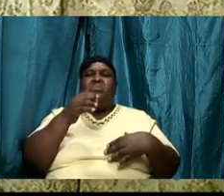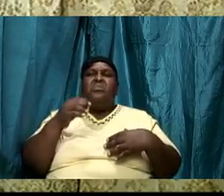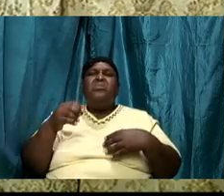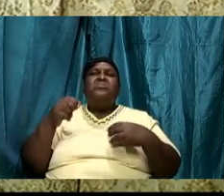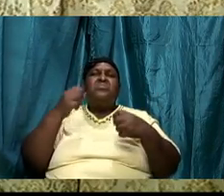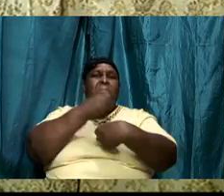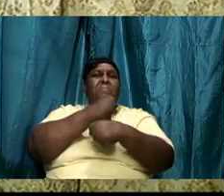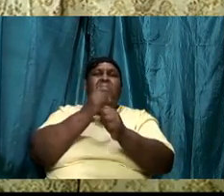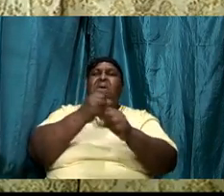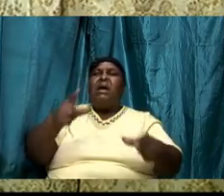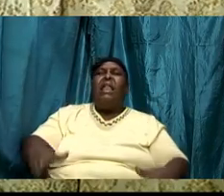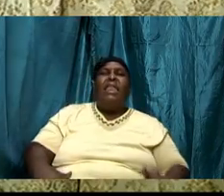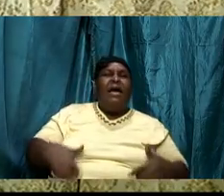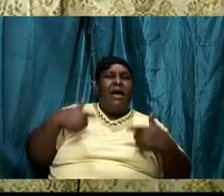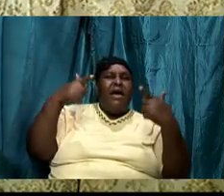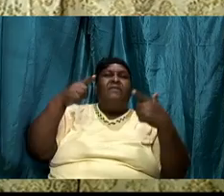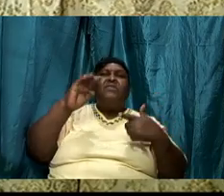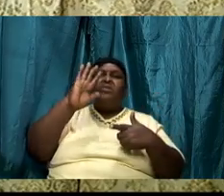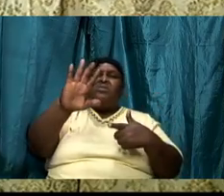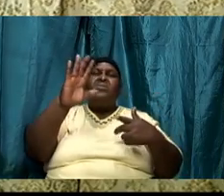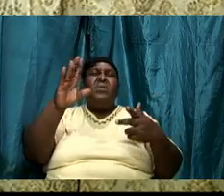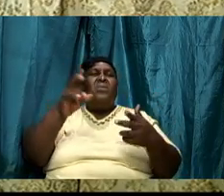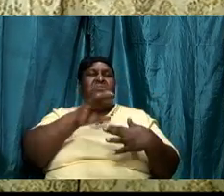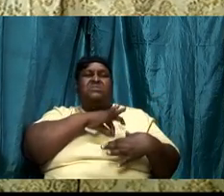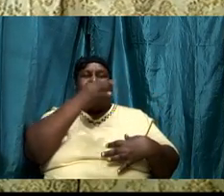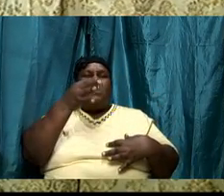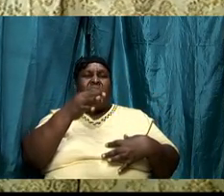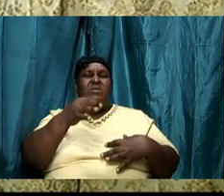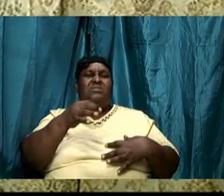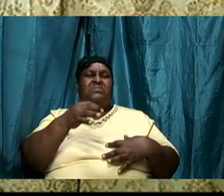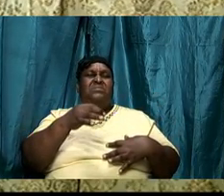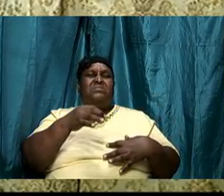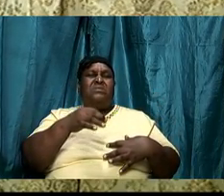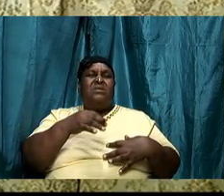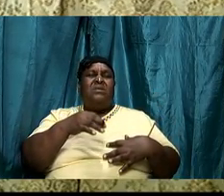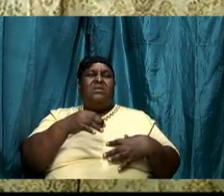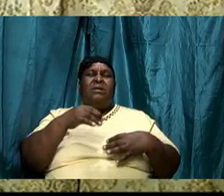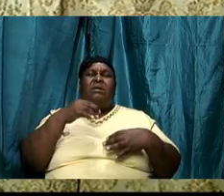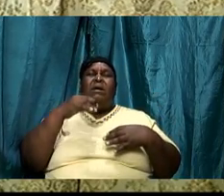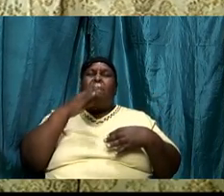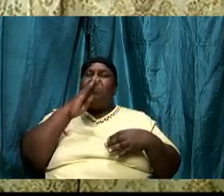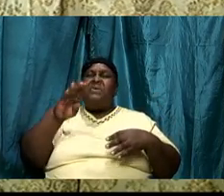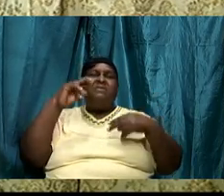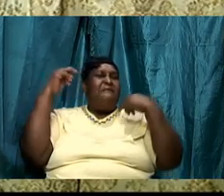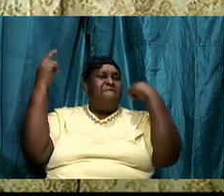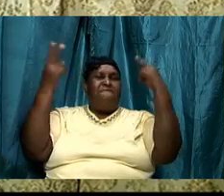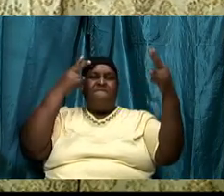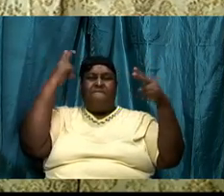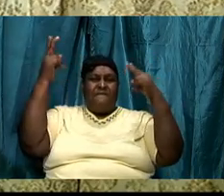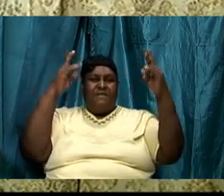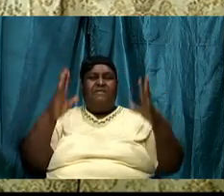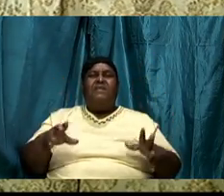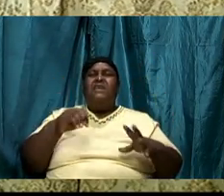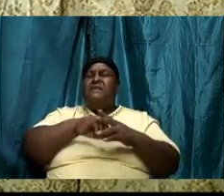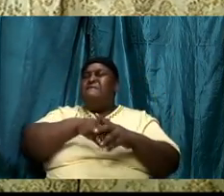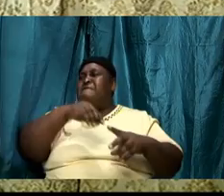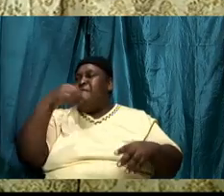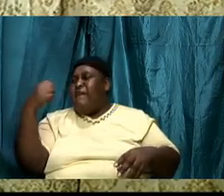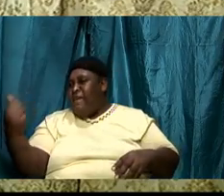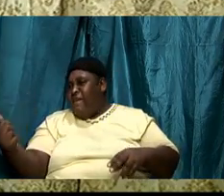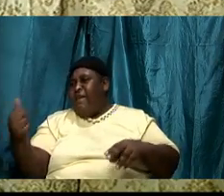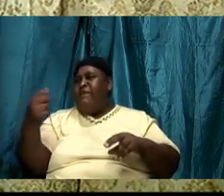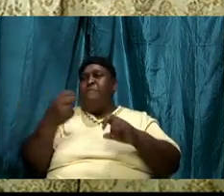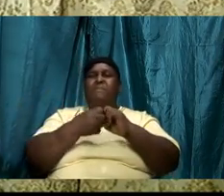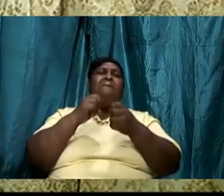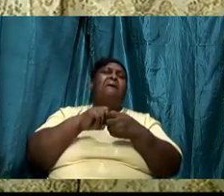up and walk in the power of that word and overcome any challenging situation in this life